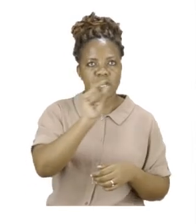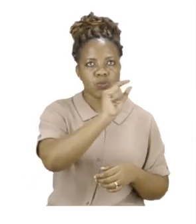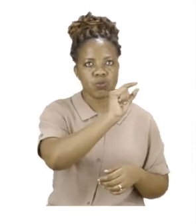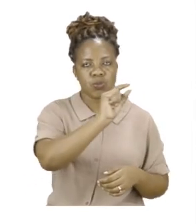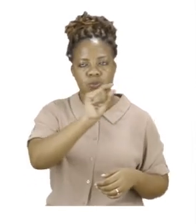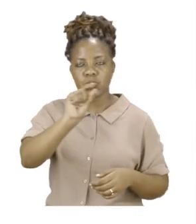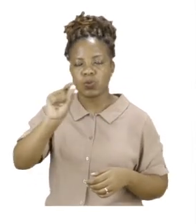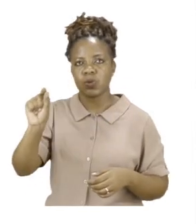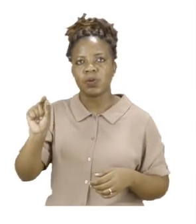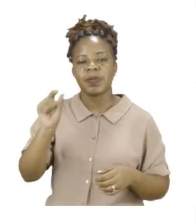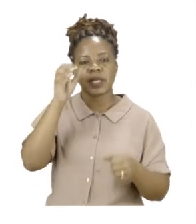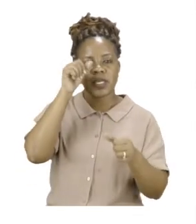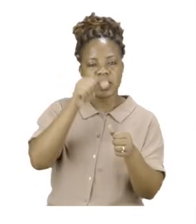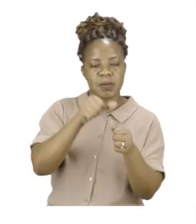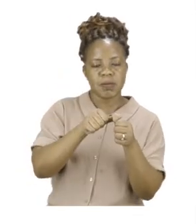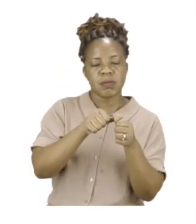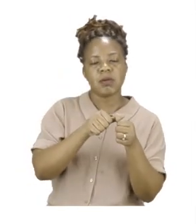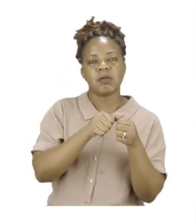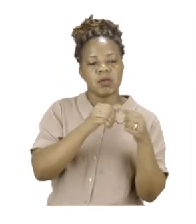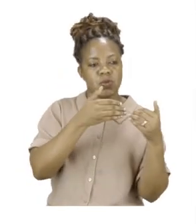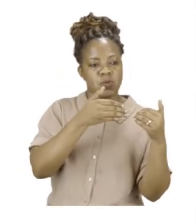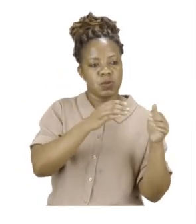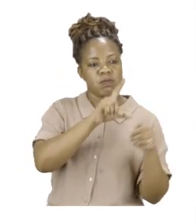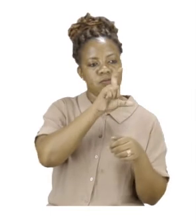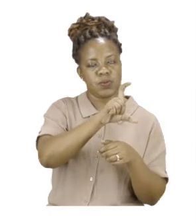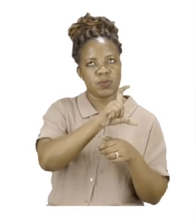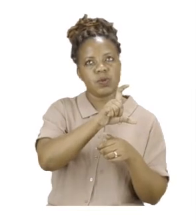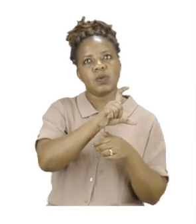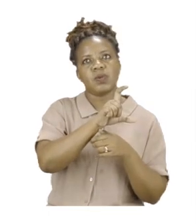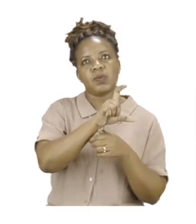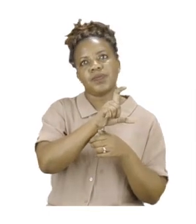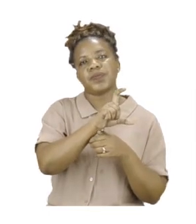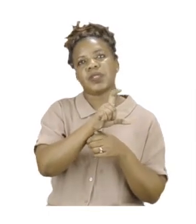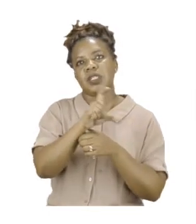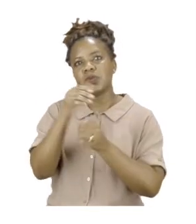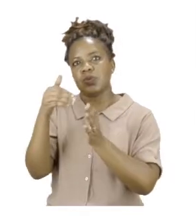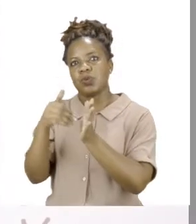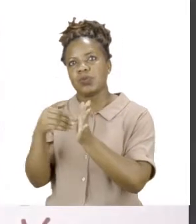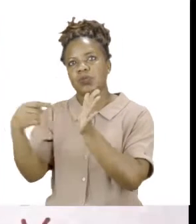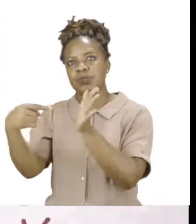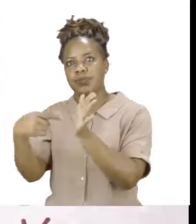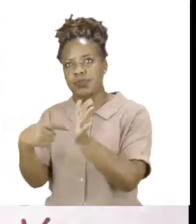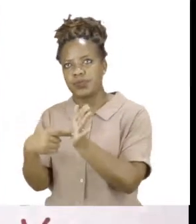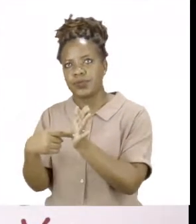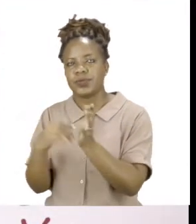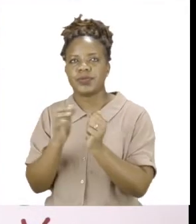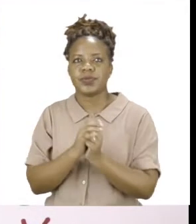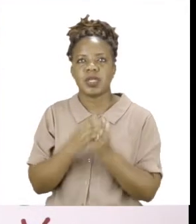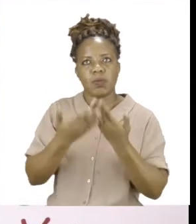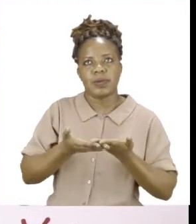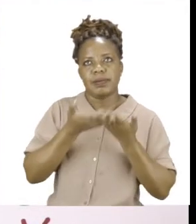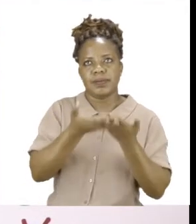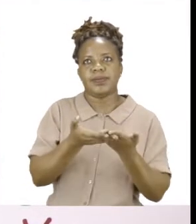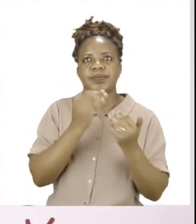So I am going to do two sentences to start with you. Let us begin on the board.